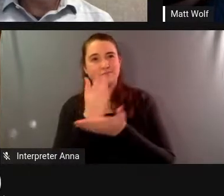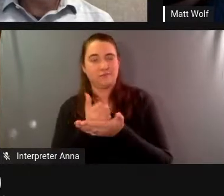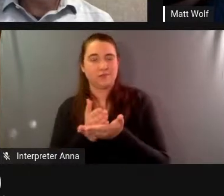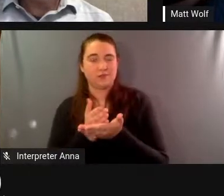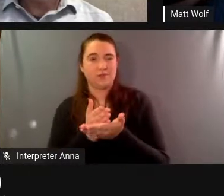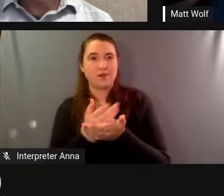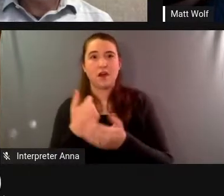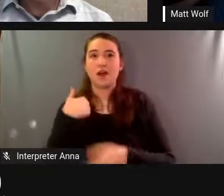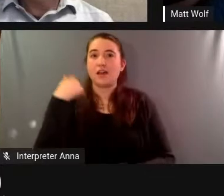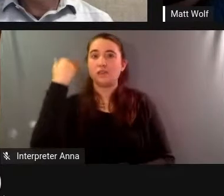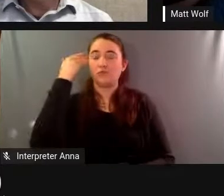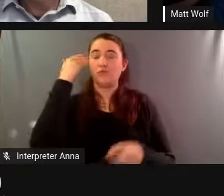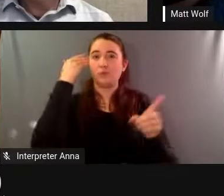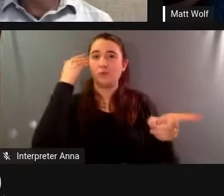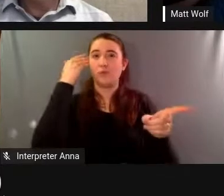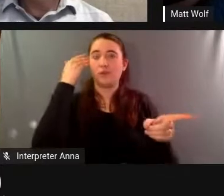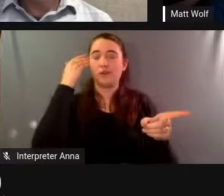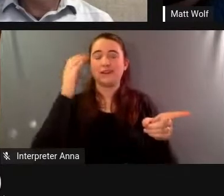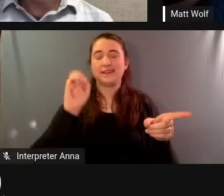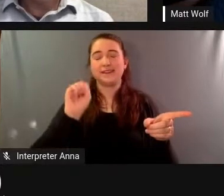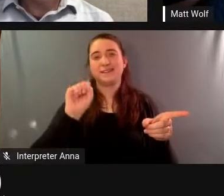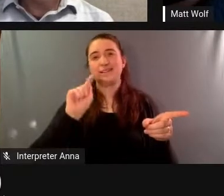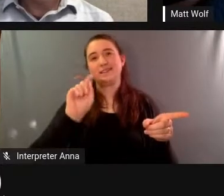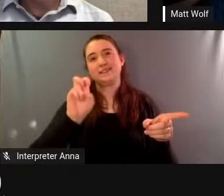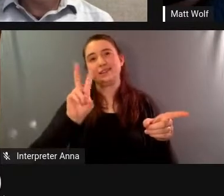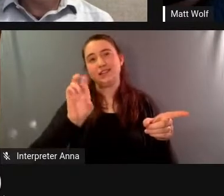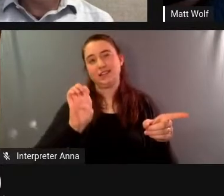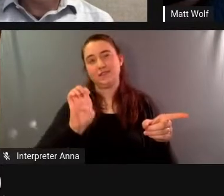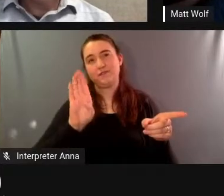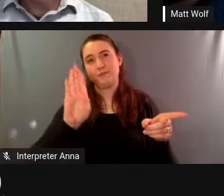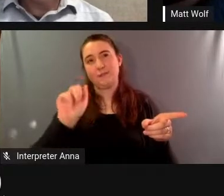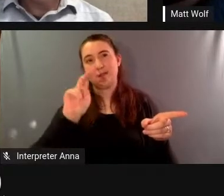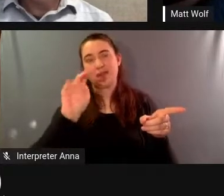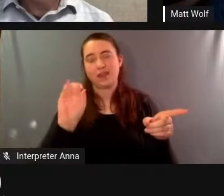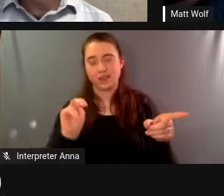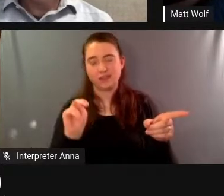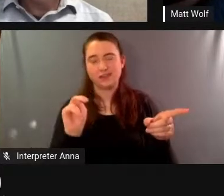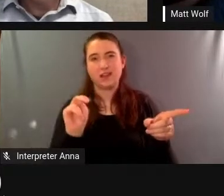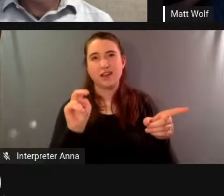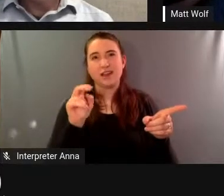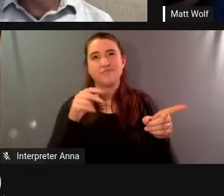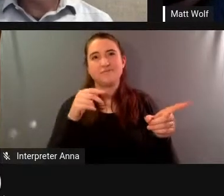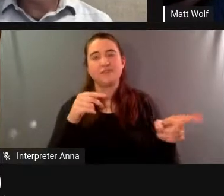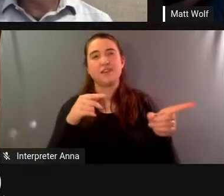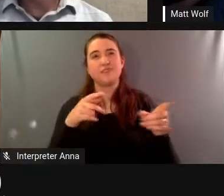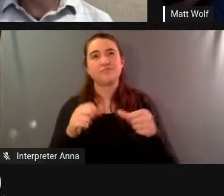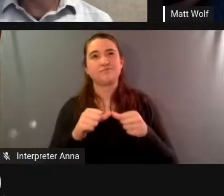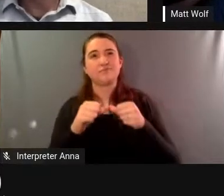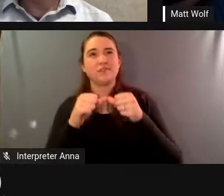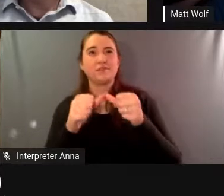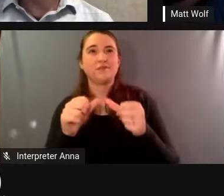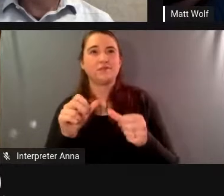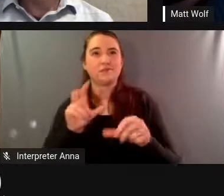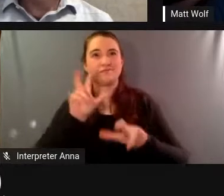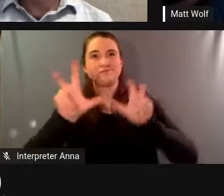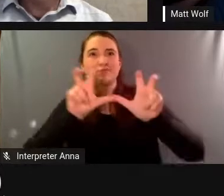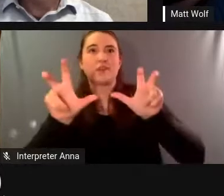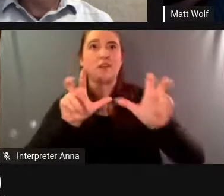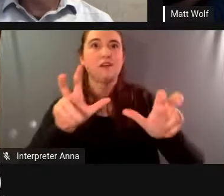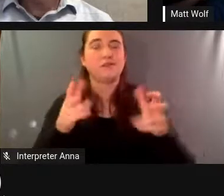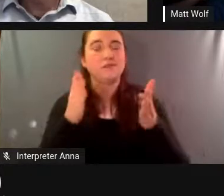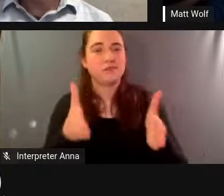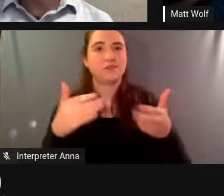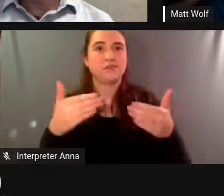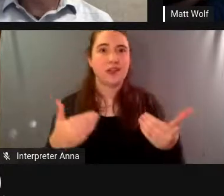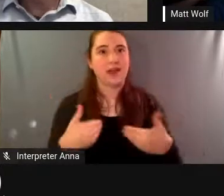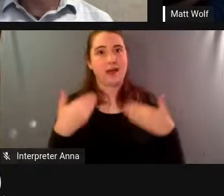the usual wall street types happy by saying that most of his money 95 of it was